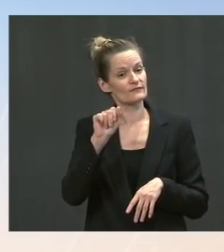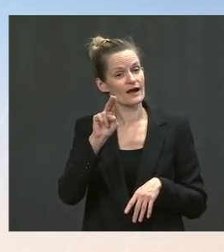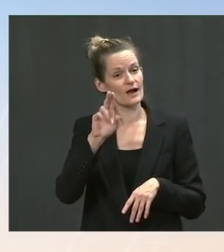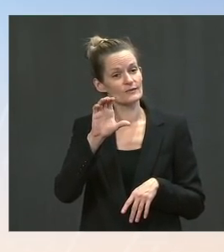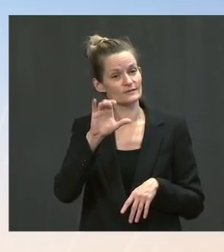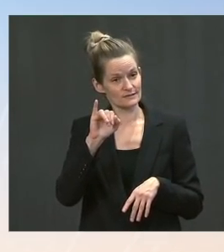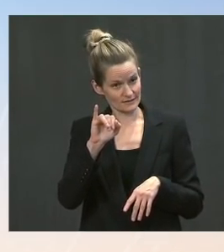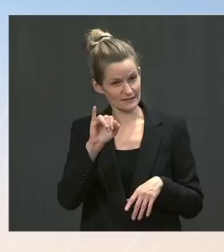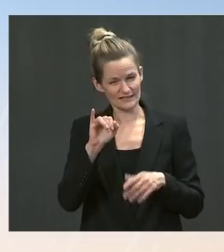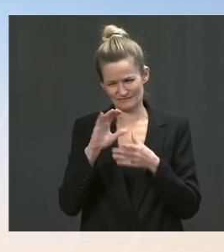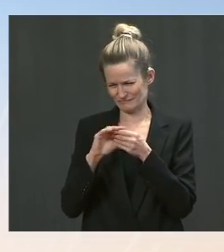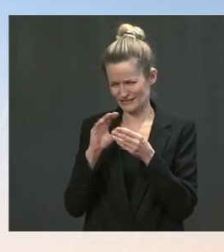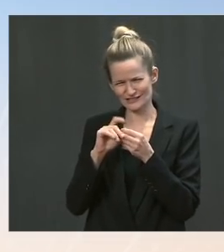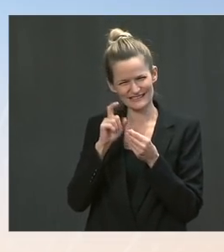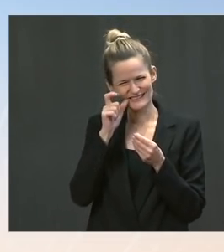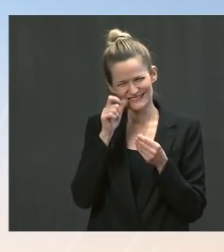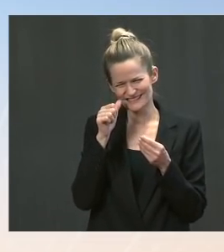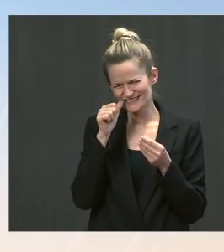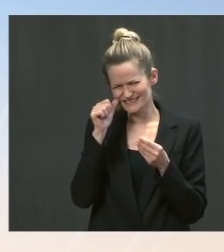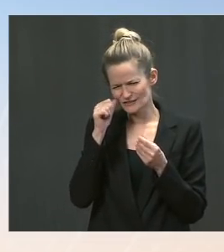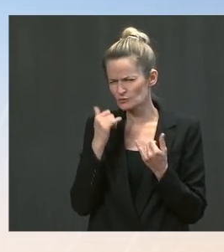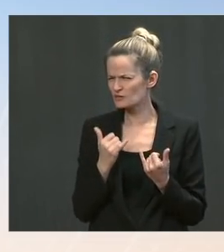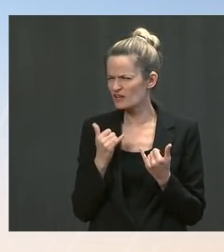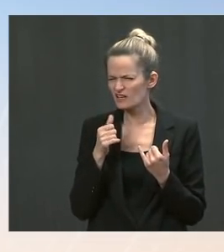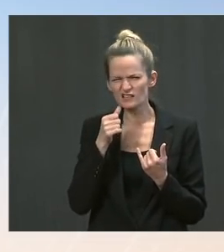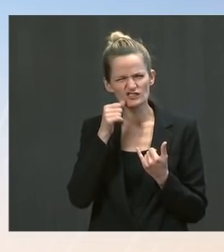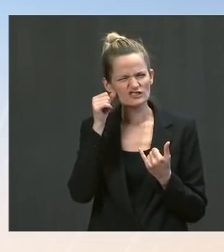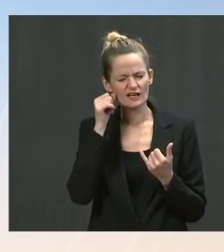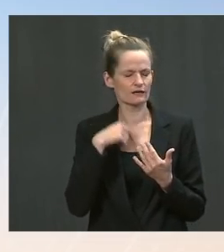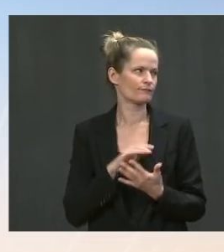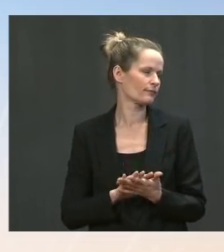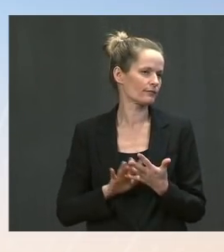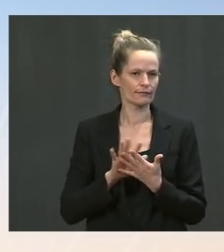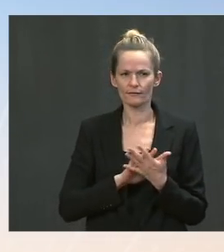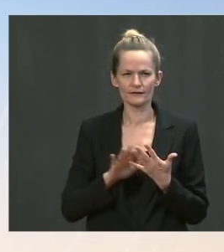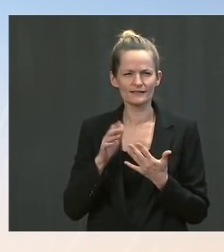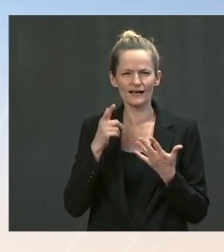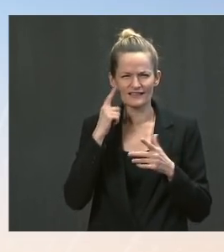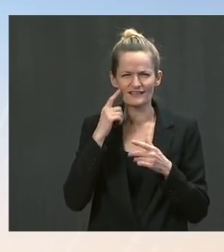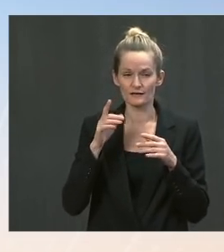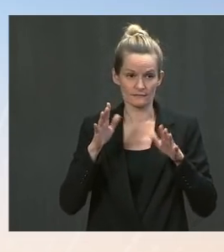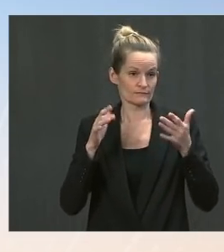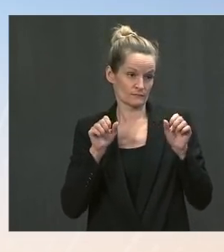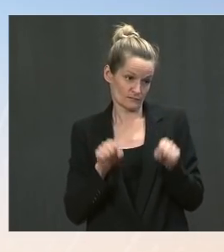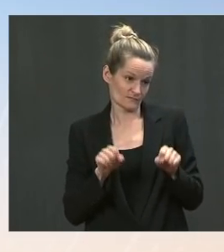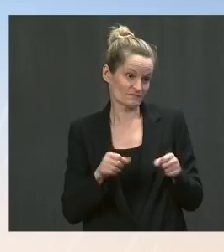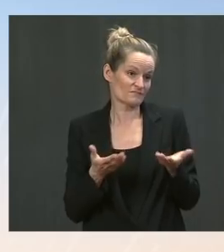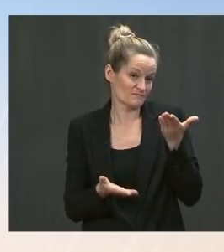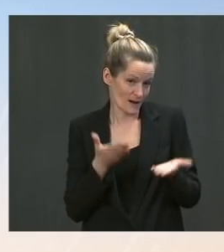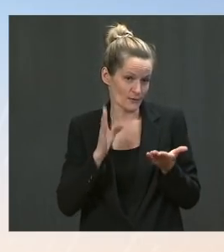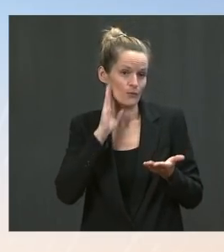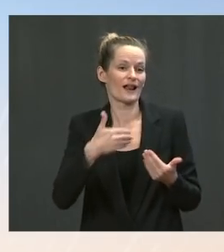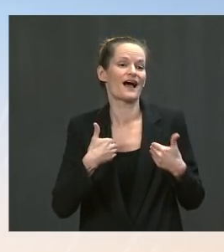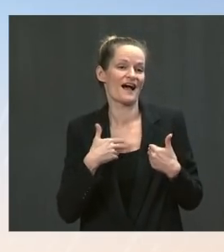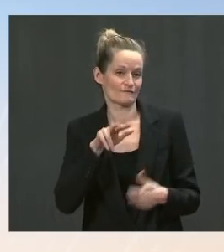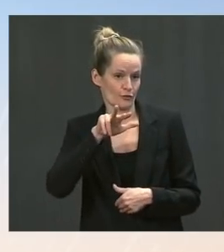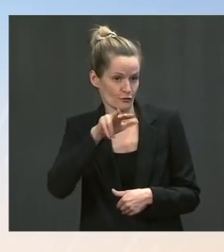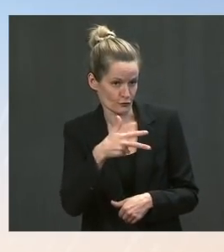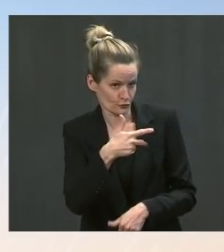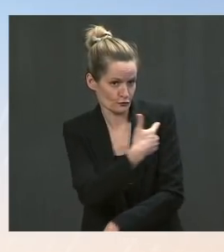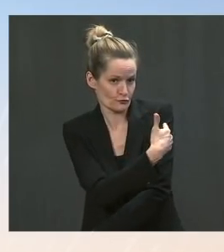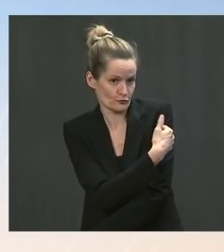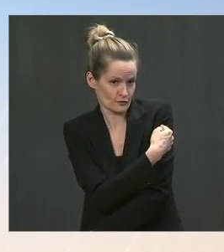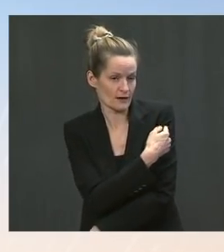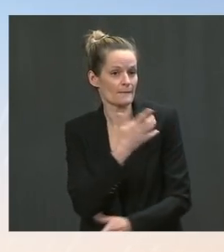yesterday, today — it's all running together — to that potential need as well. We'll see what they decide for immunocompromised individuals. But that's the